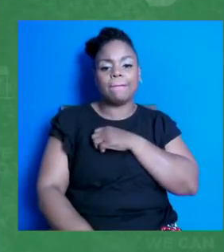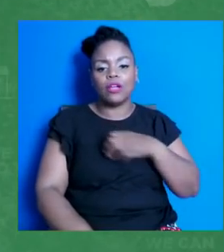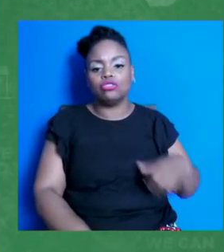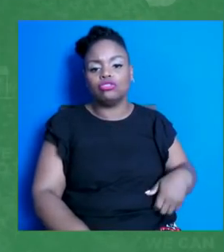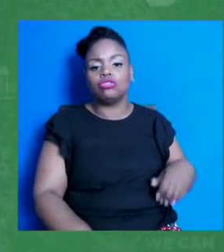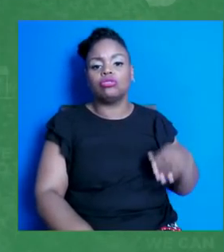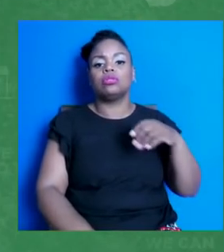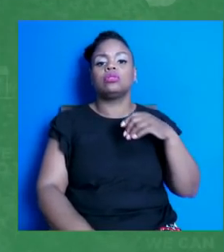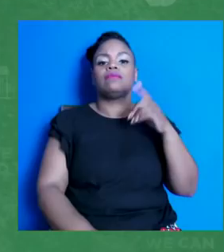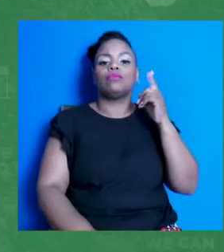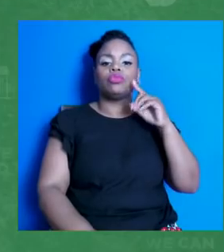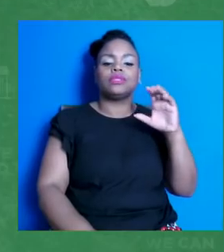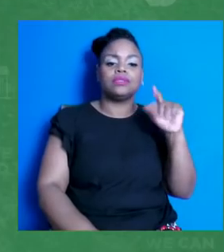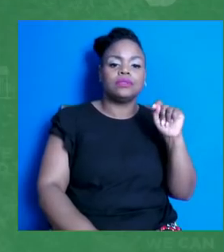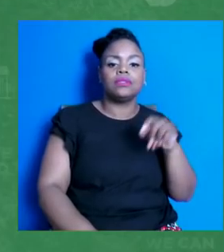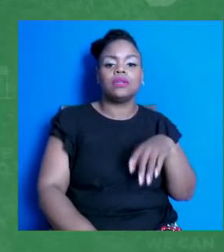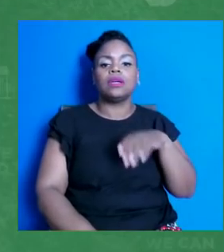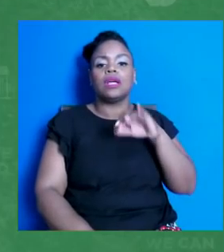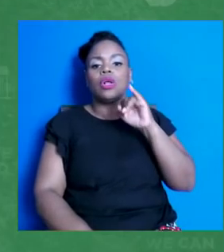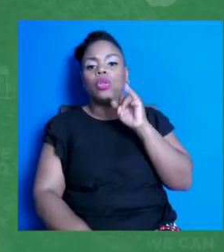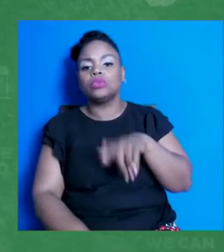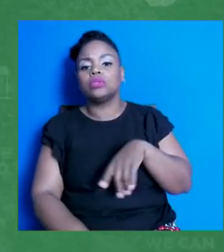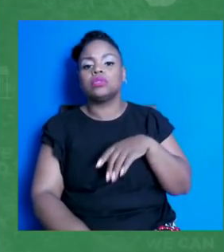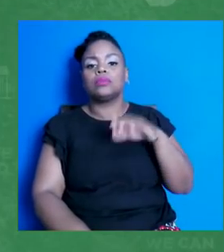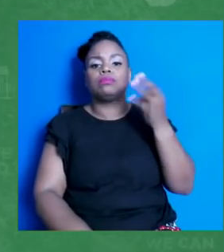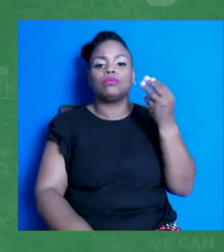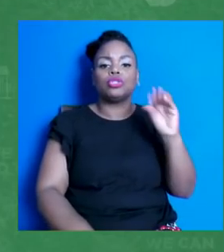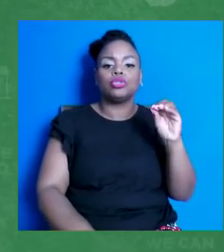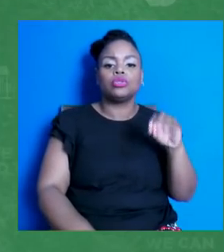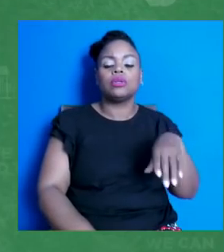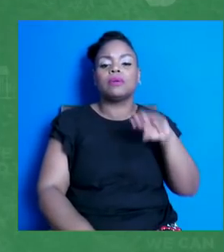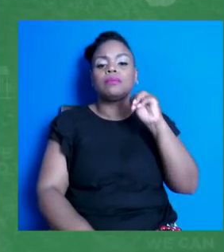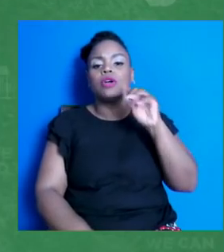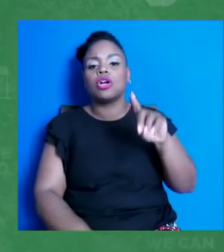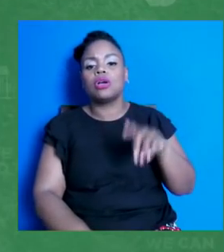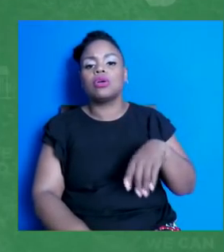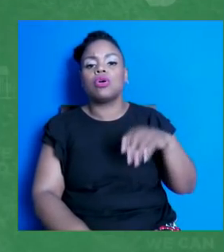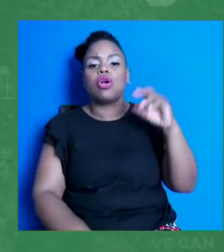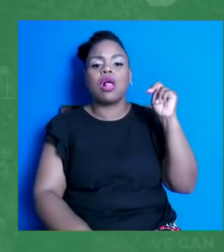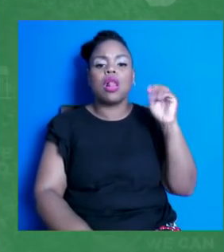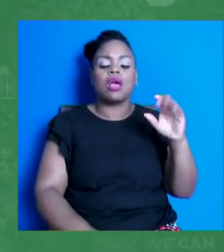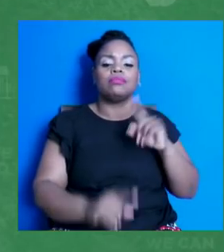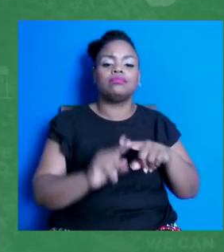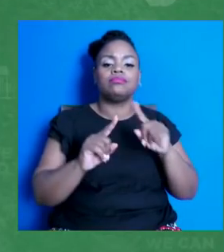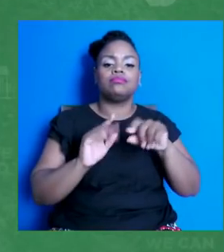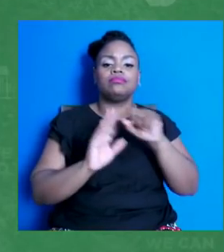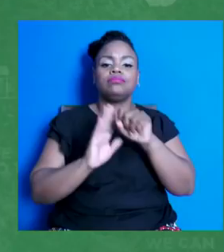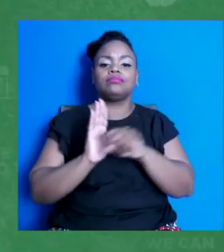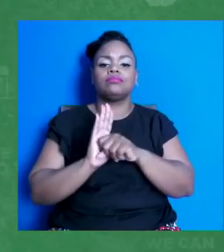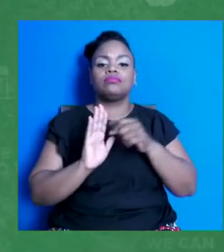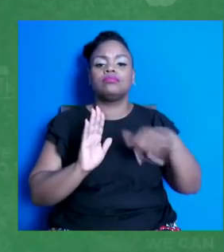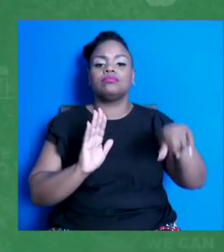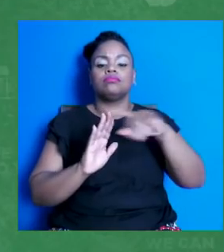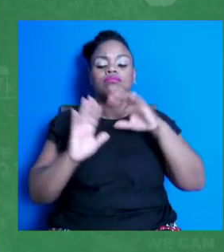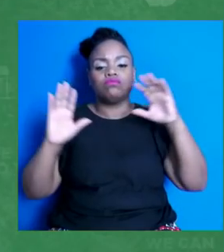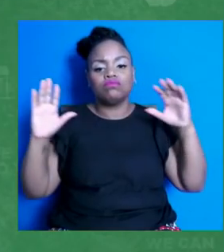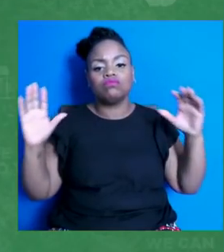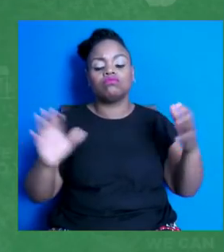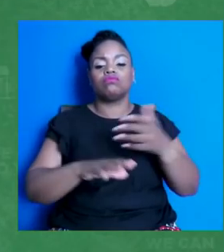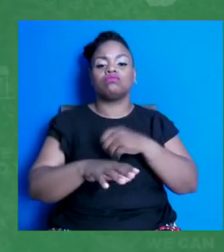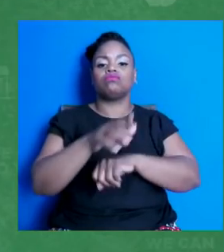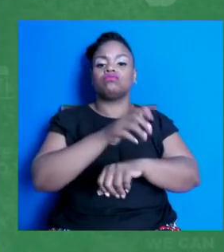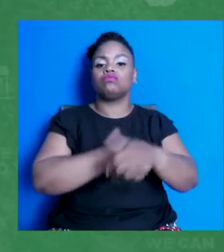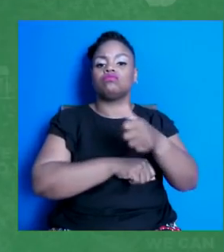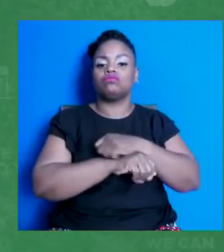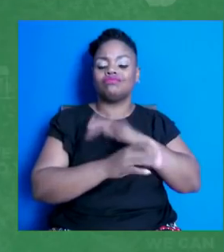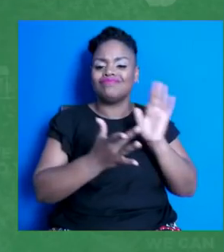Massachusetts, Missouri, Maryland, North Carolina, and more. We are in the trenches reaching out to teens in every possible way.